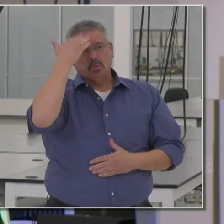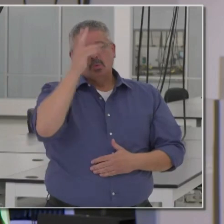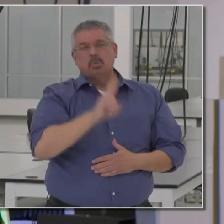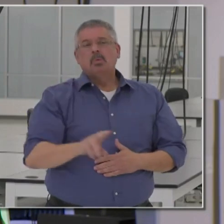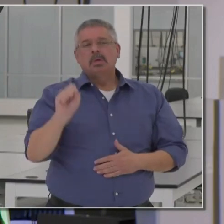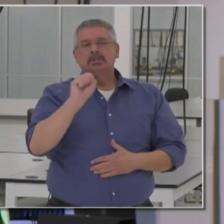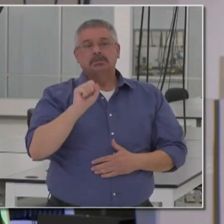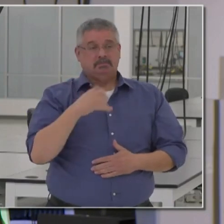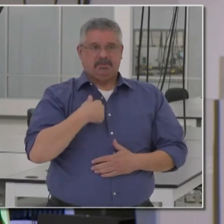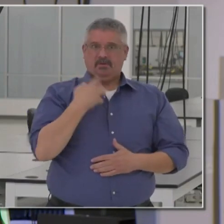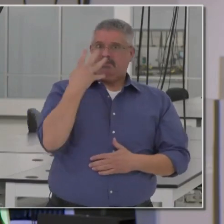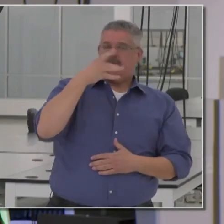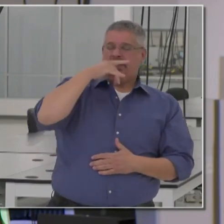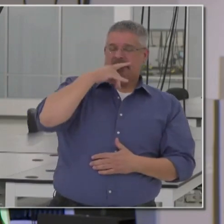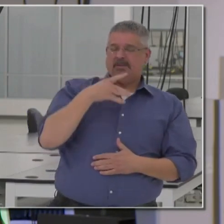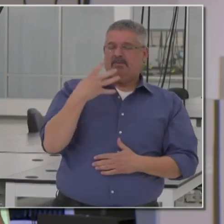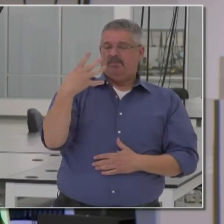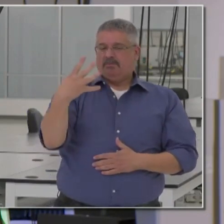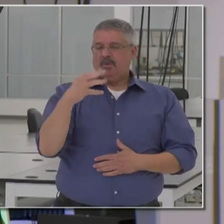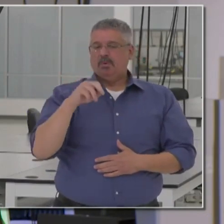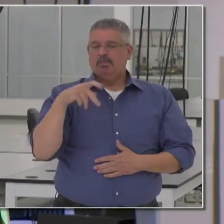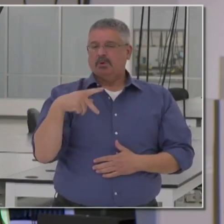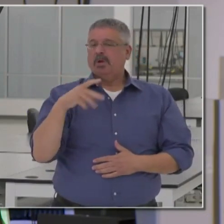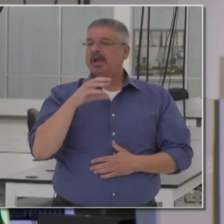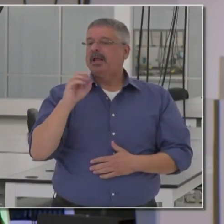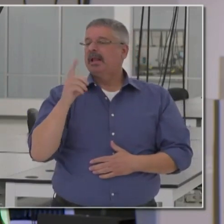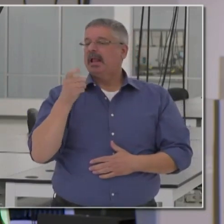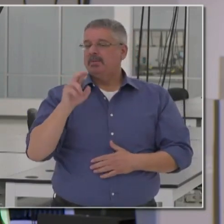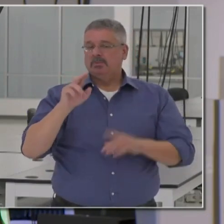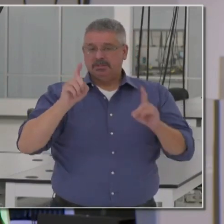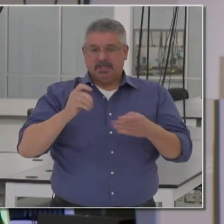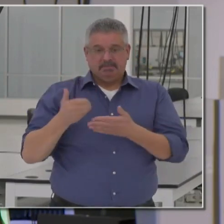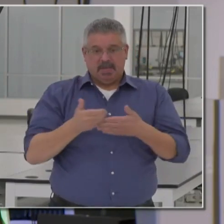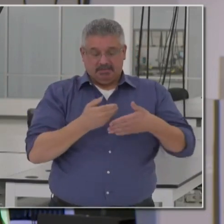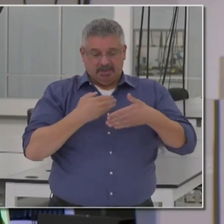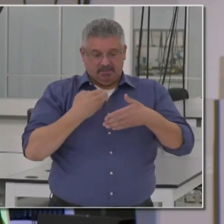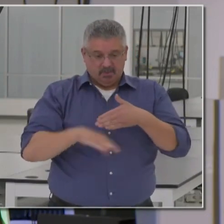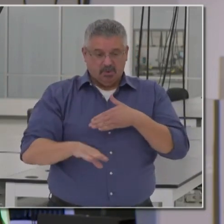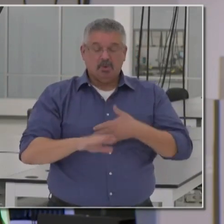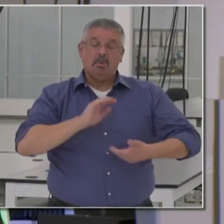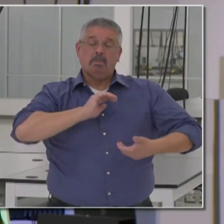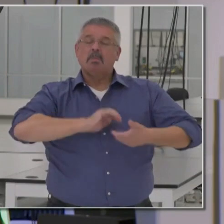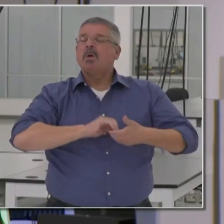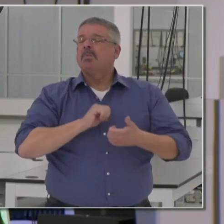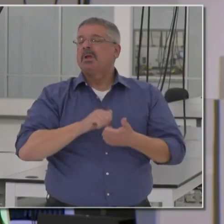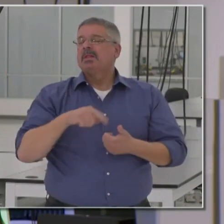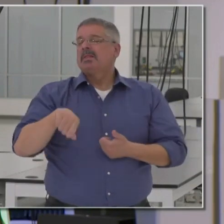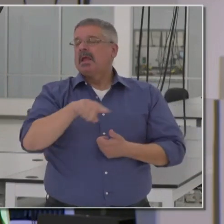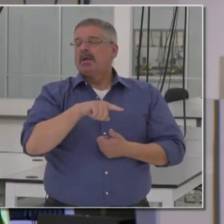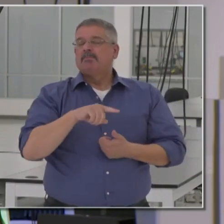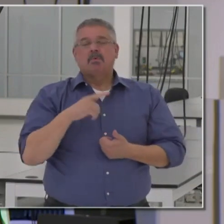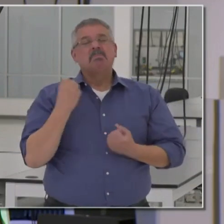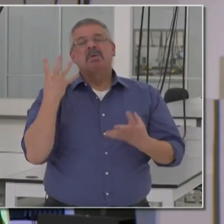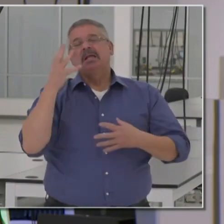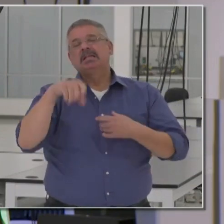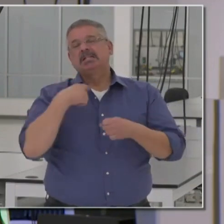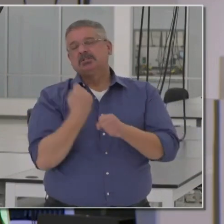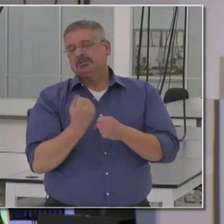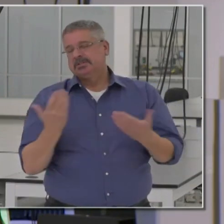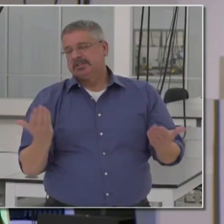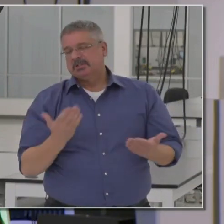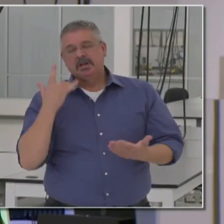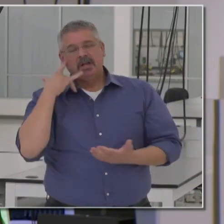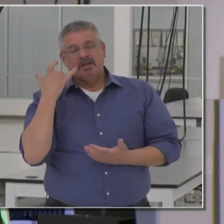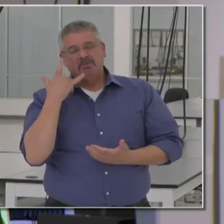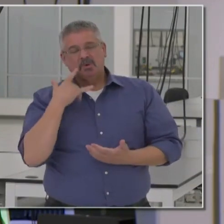I've had four kids. We've had four Perkin Elmer tests for newborns. We've partnered with Perkin Elmer for decades here in the state of